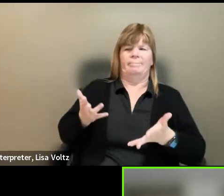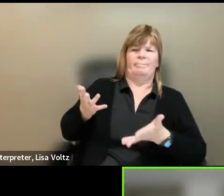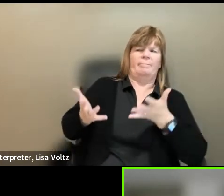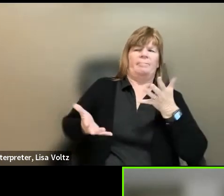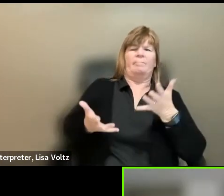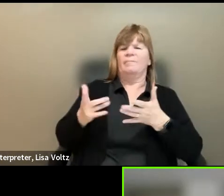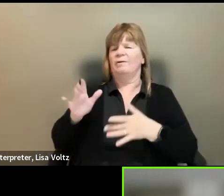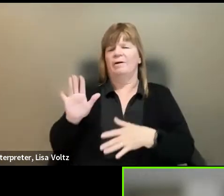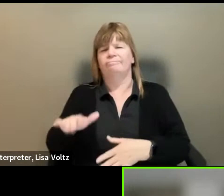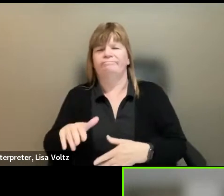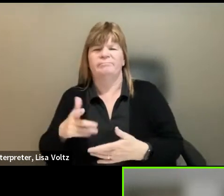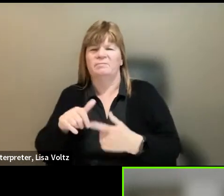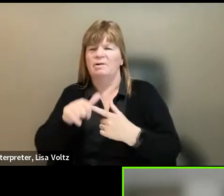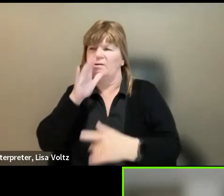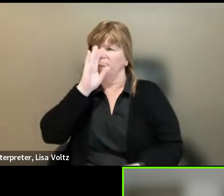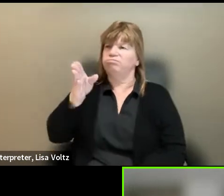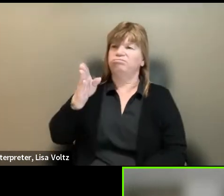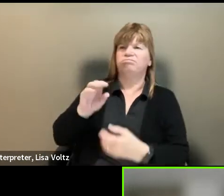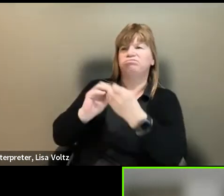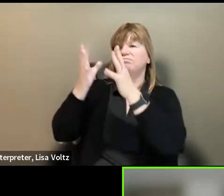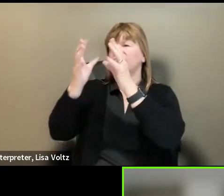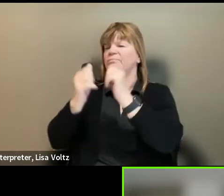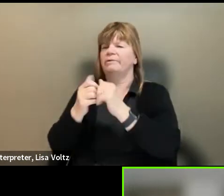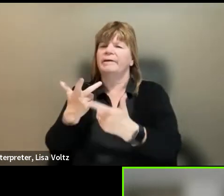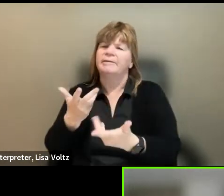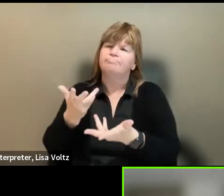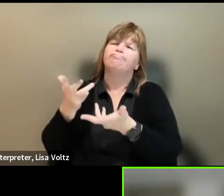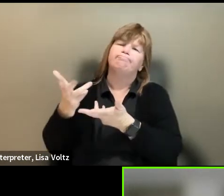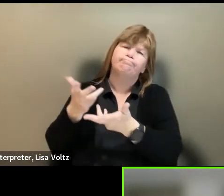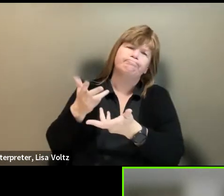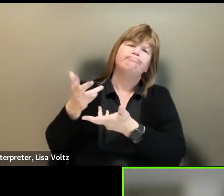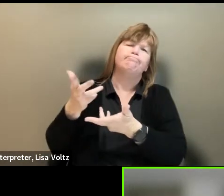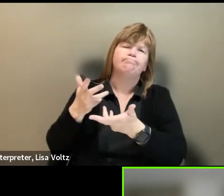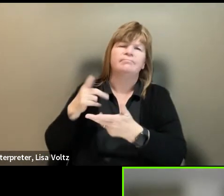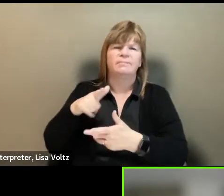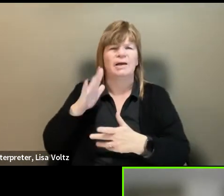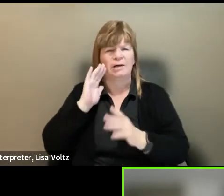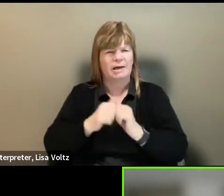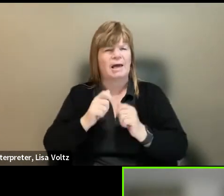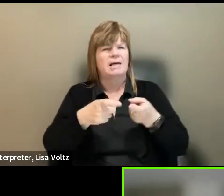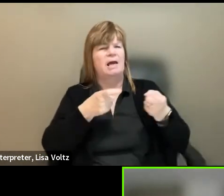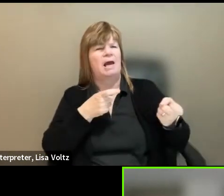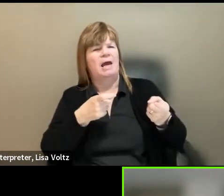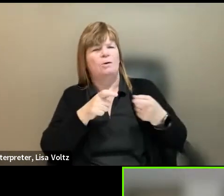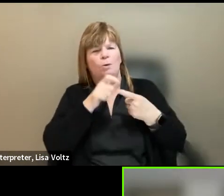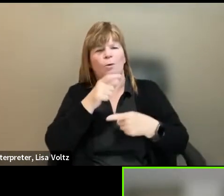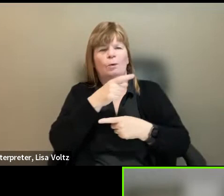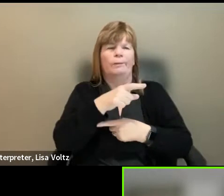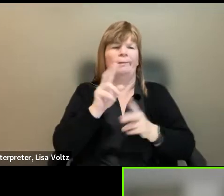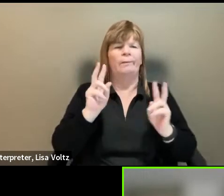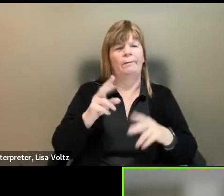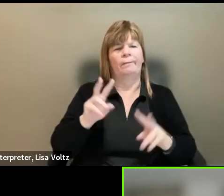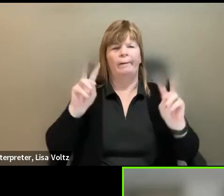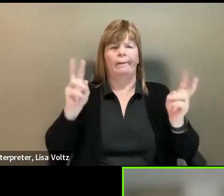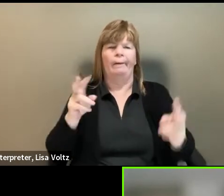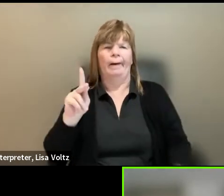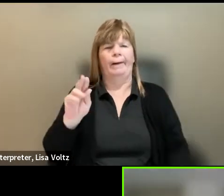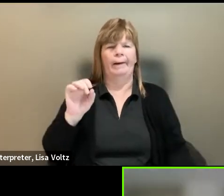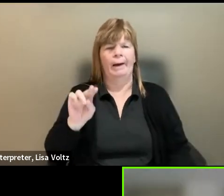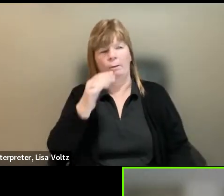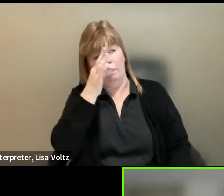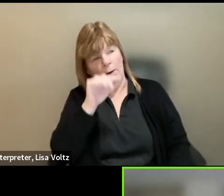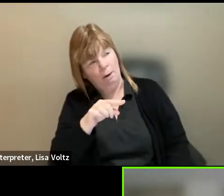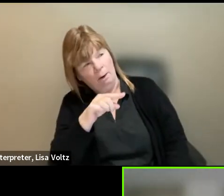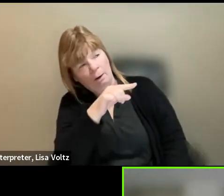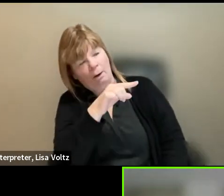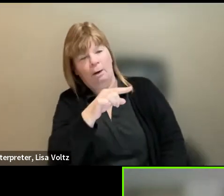way that's not in your face and obnoxious. So of course they're going to be able to deal with the, the Karen down the hallway from you who